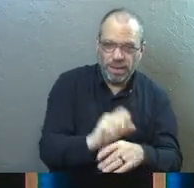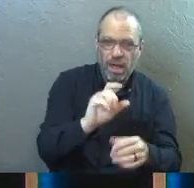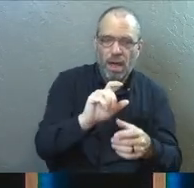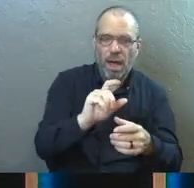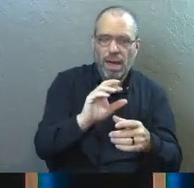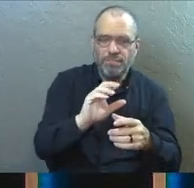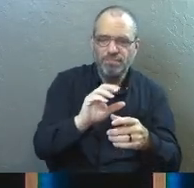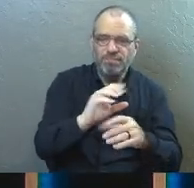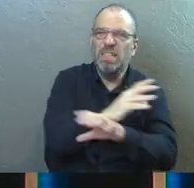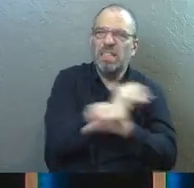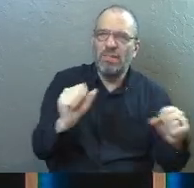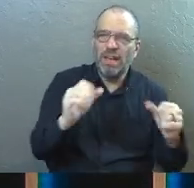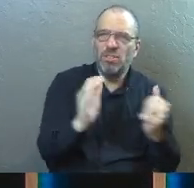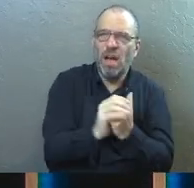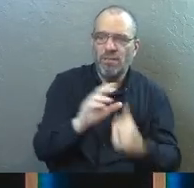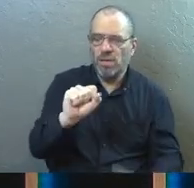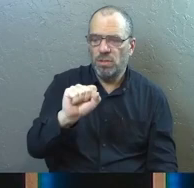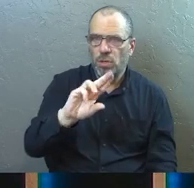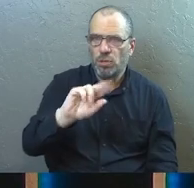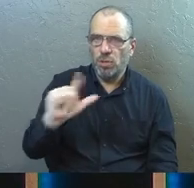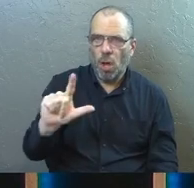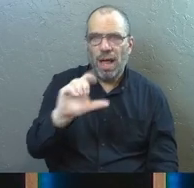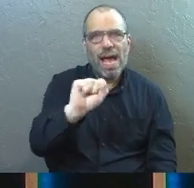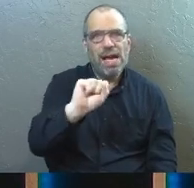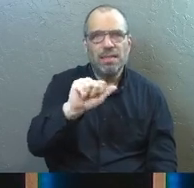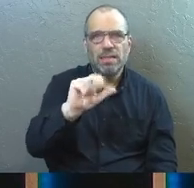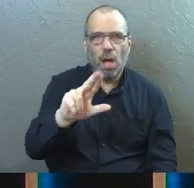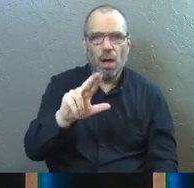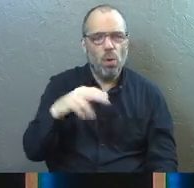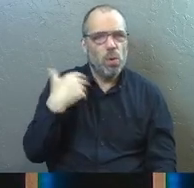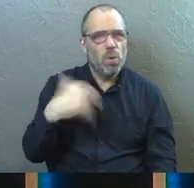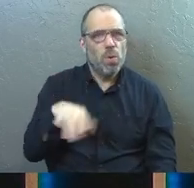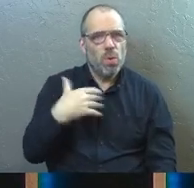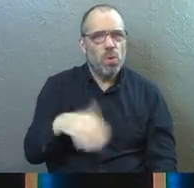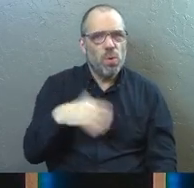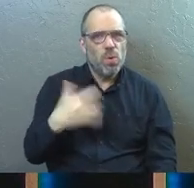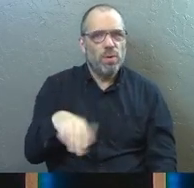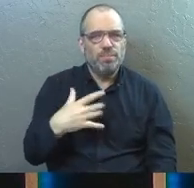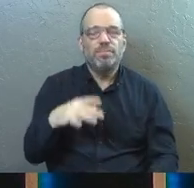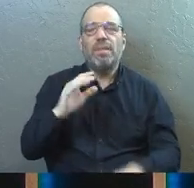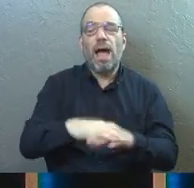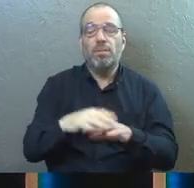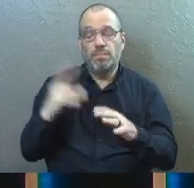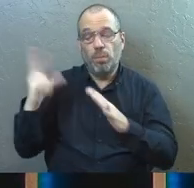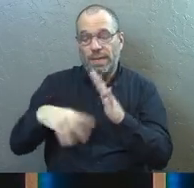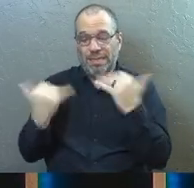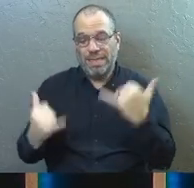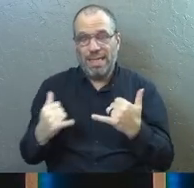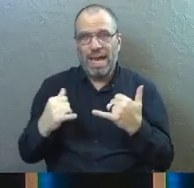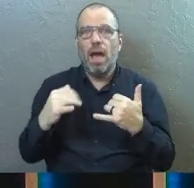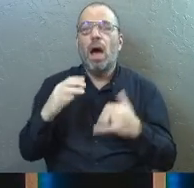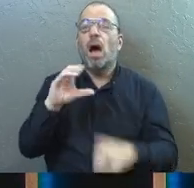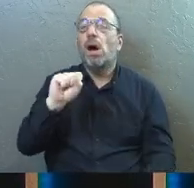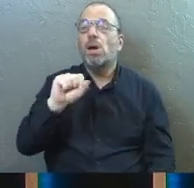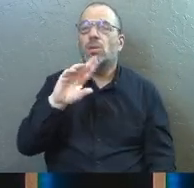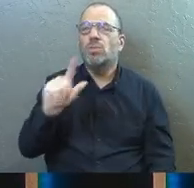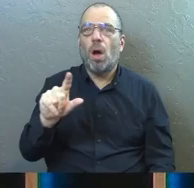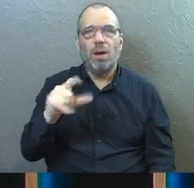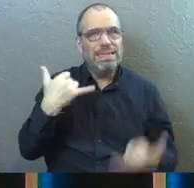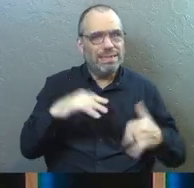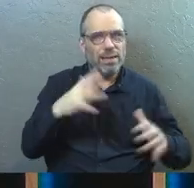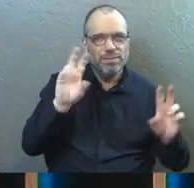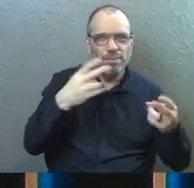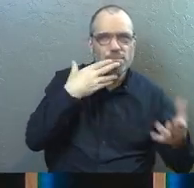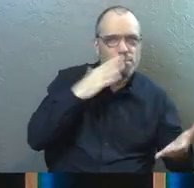conversion of Saul, which is going to be super great. But in what we're reading today, Saul is still a bad